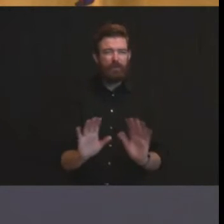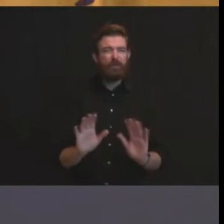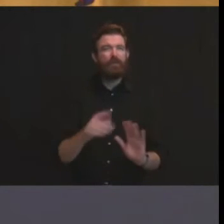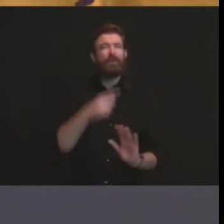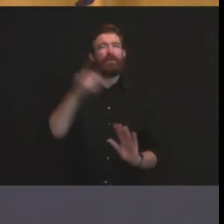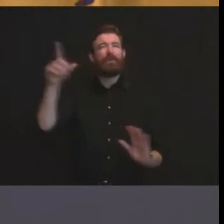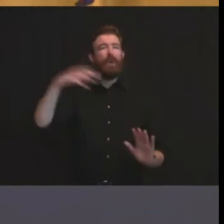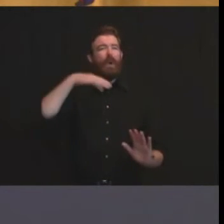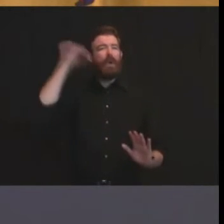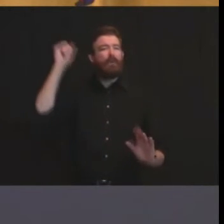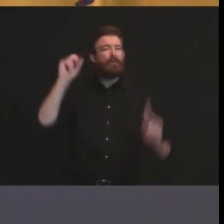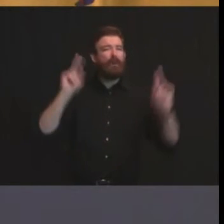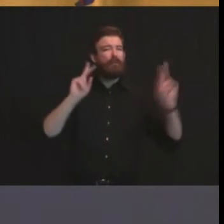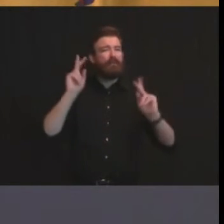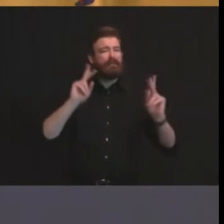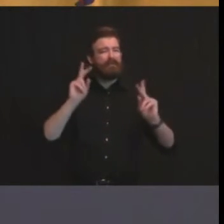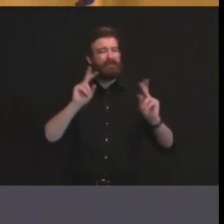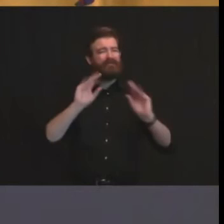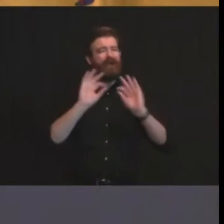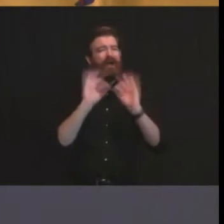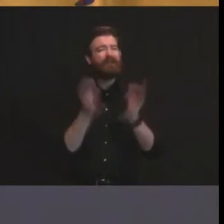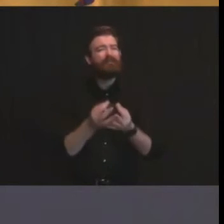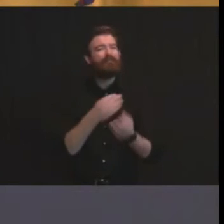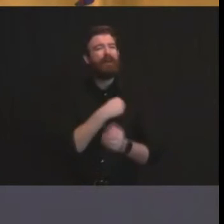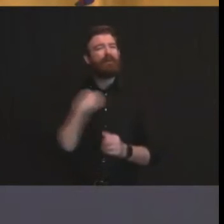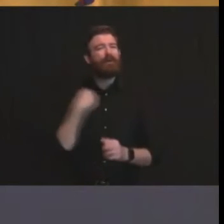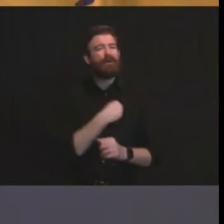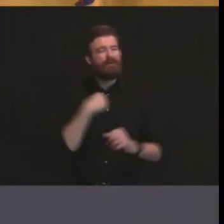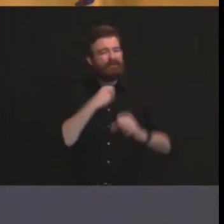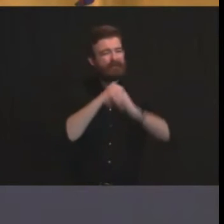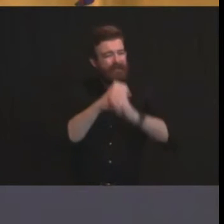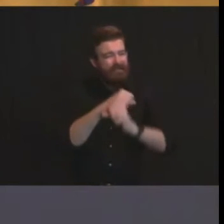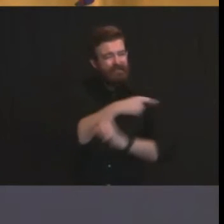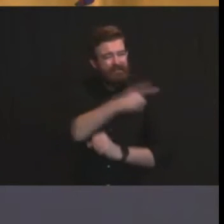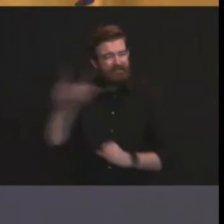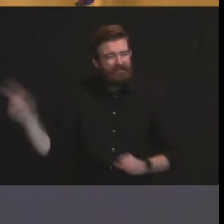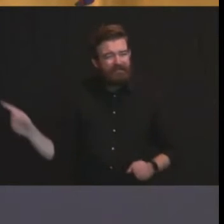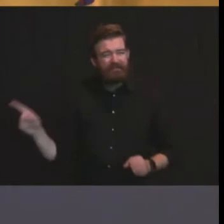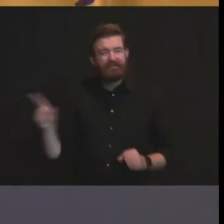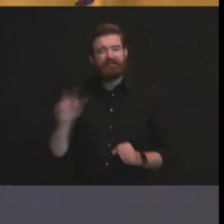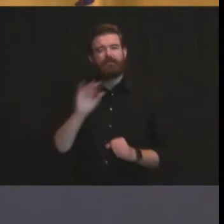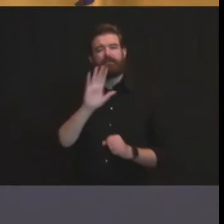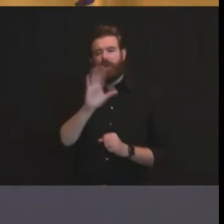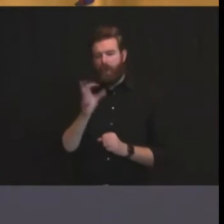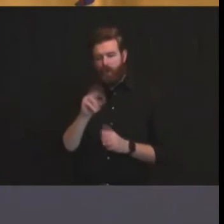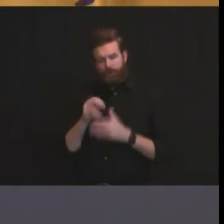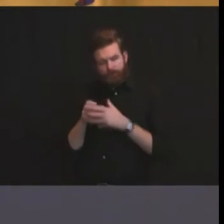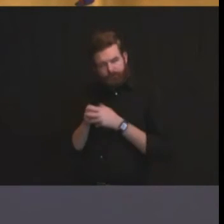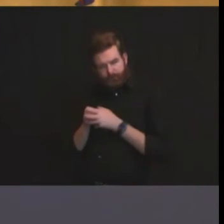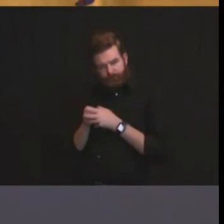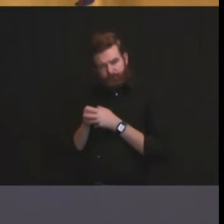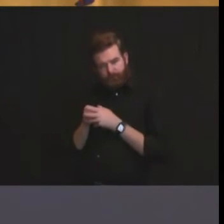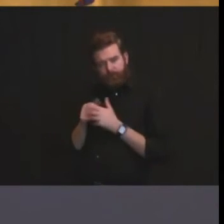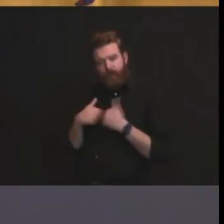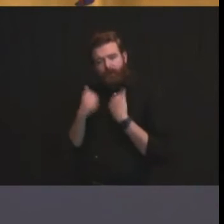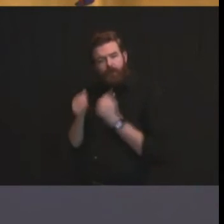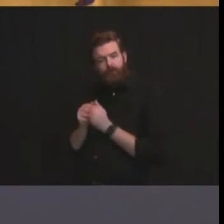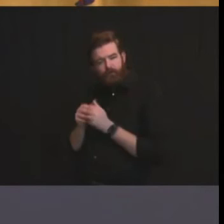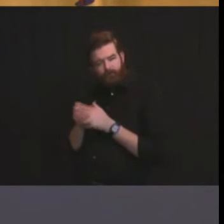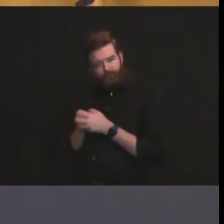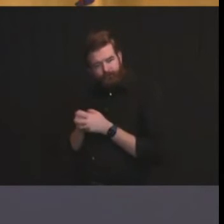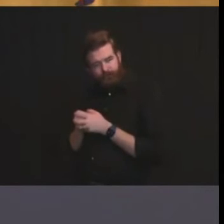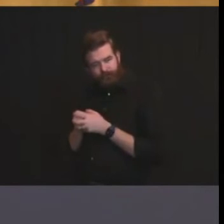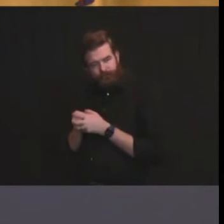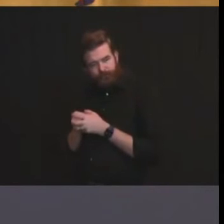don't cross bubbles if you've got kids as we do who have been at college they got to either self quarantine